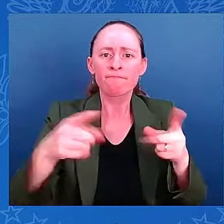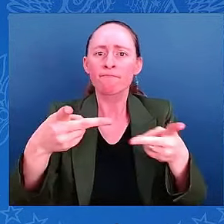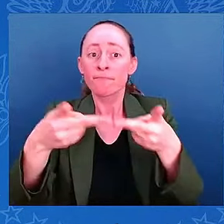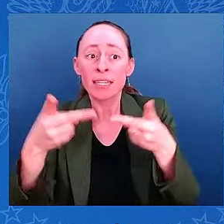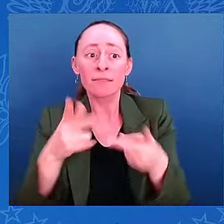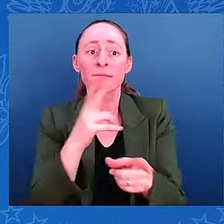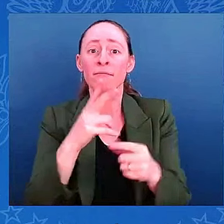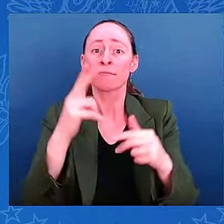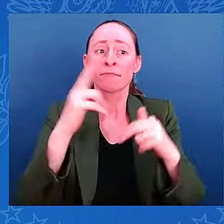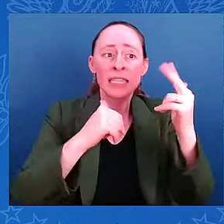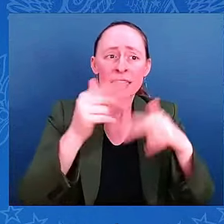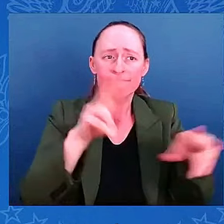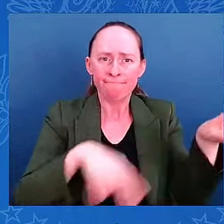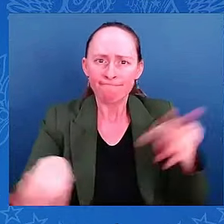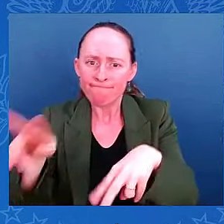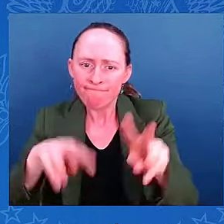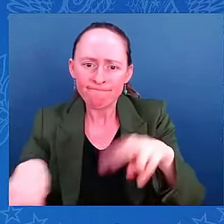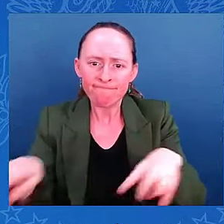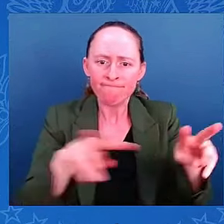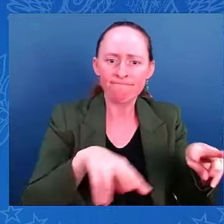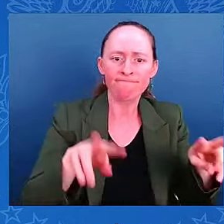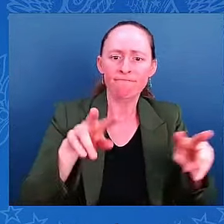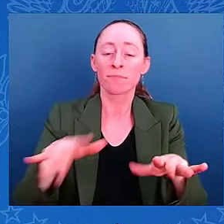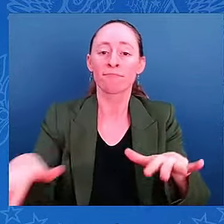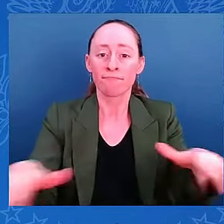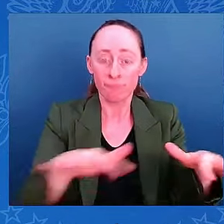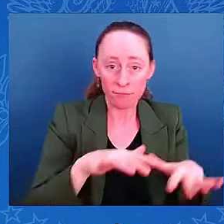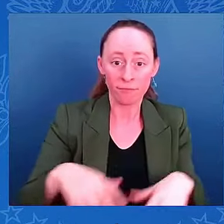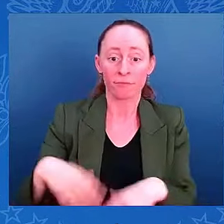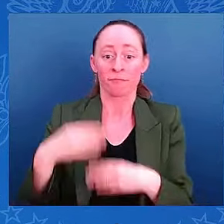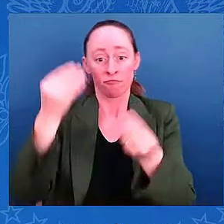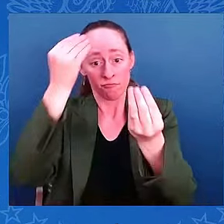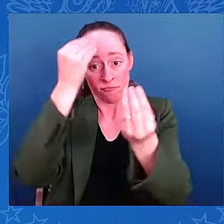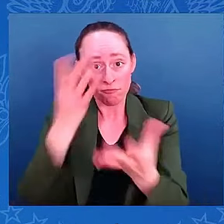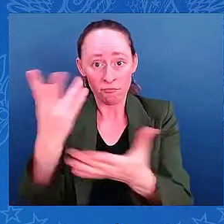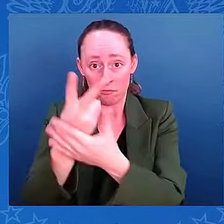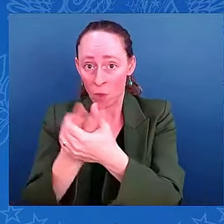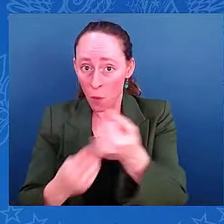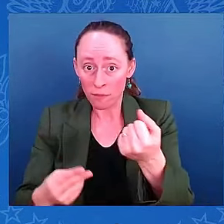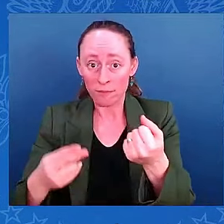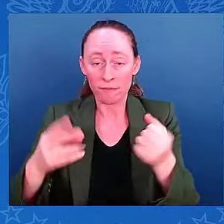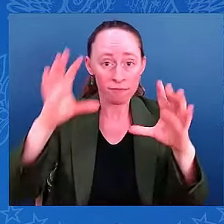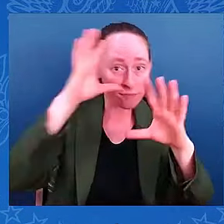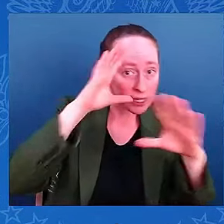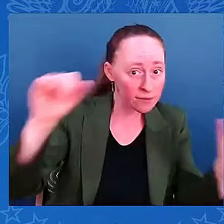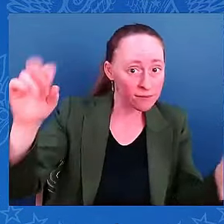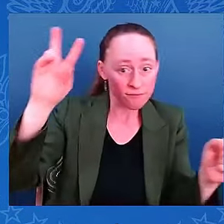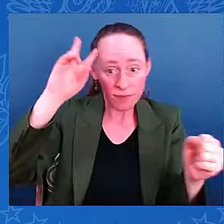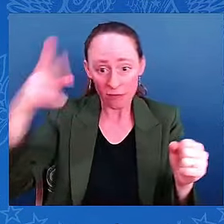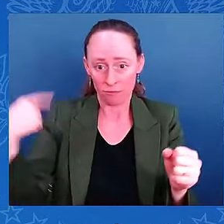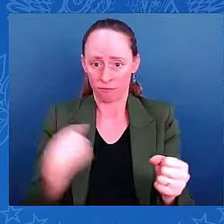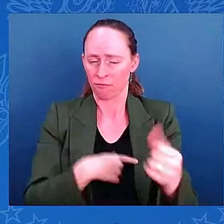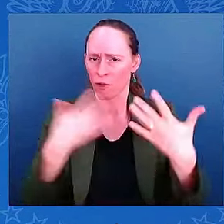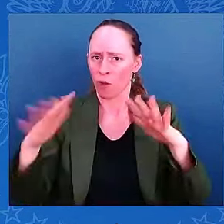and Madam Vice President, I have also moved millions of meals and liters of water into Florida to be able to support any of those